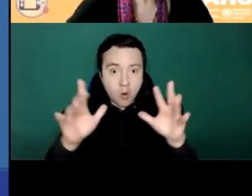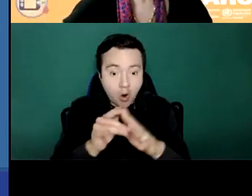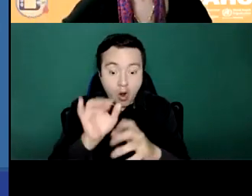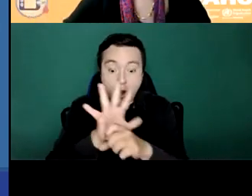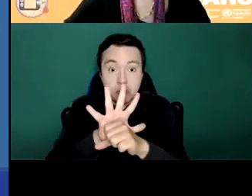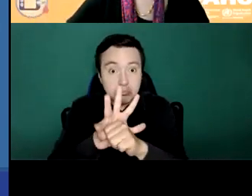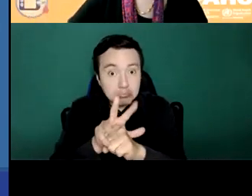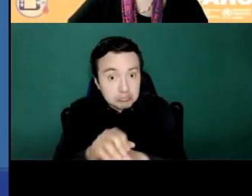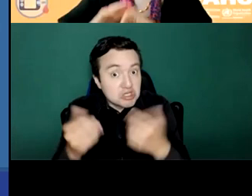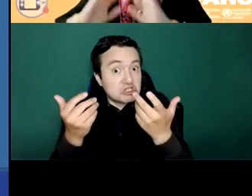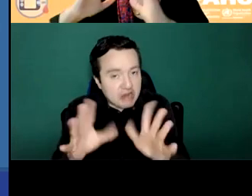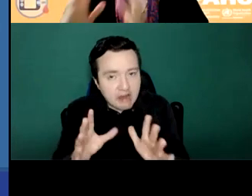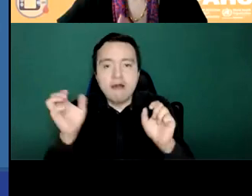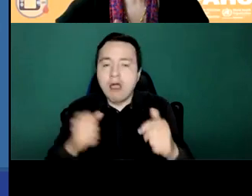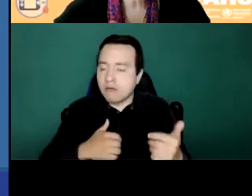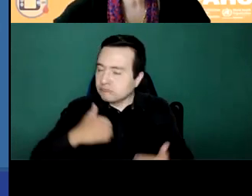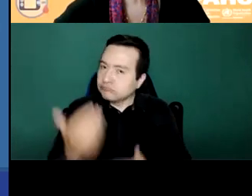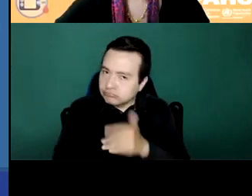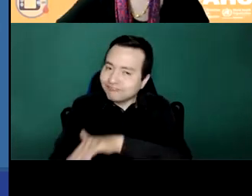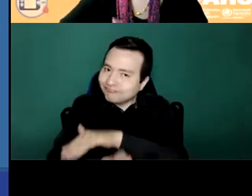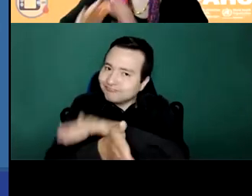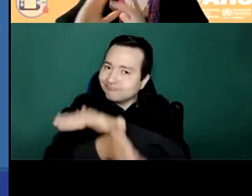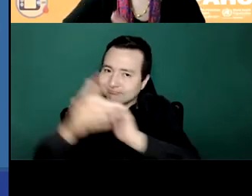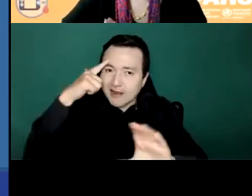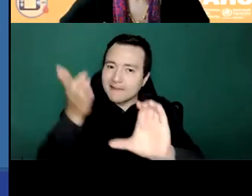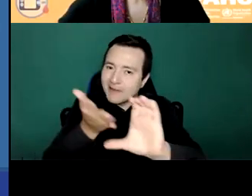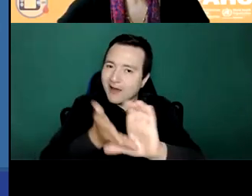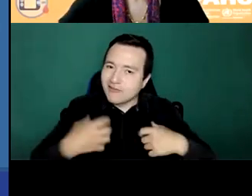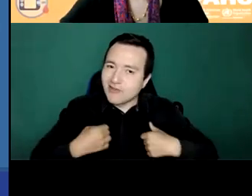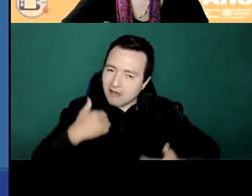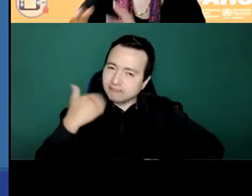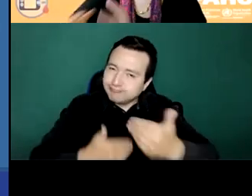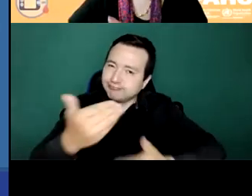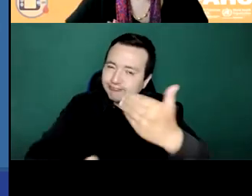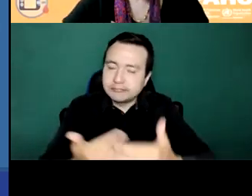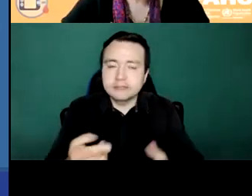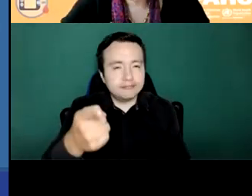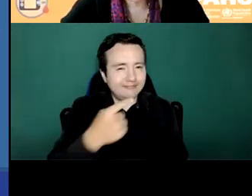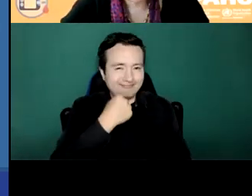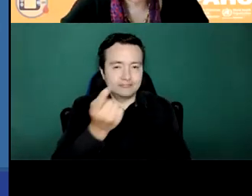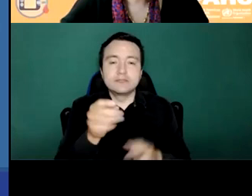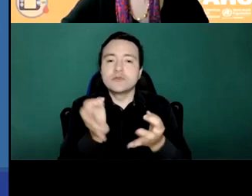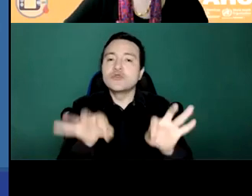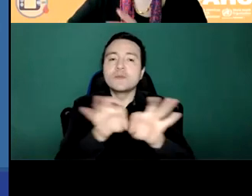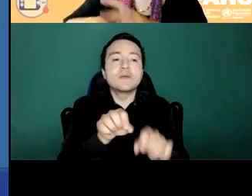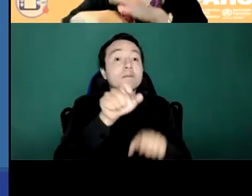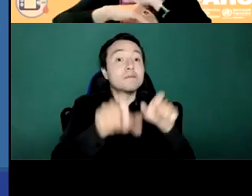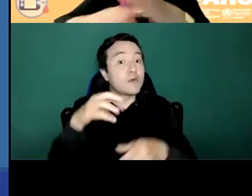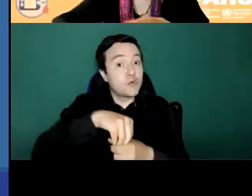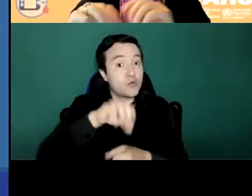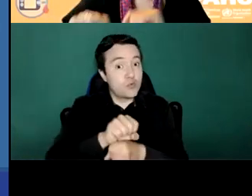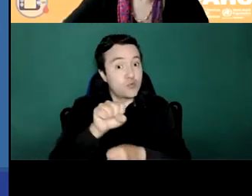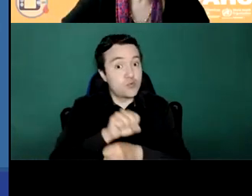won't forget and we will continue to include mental health so increasing knowledge in mental health among